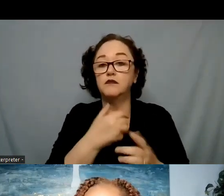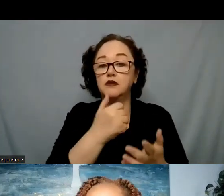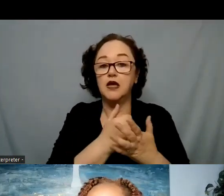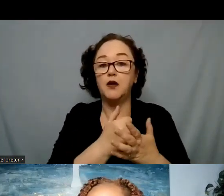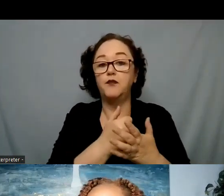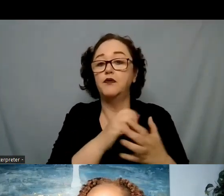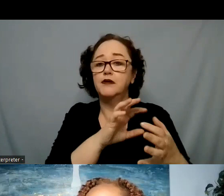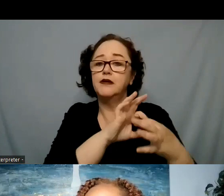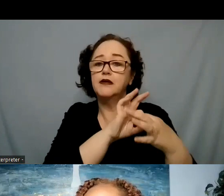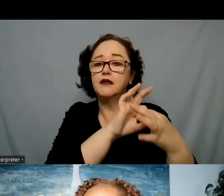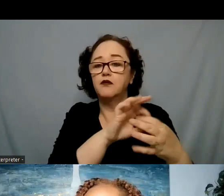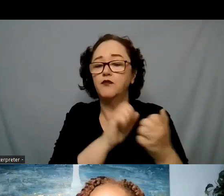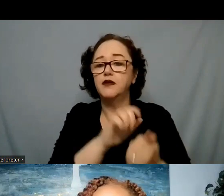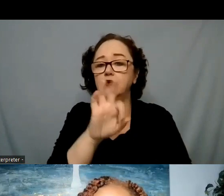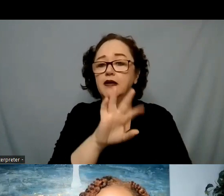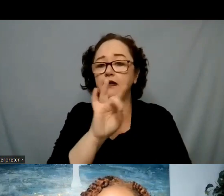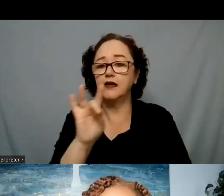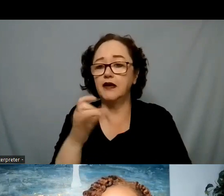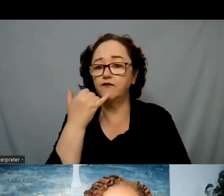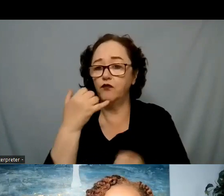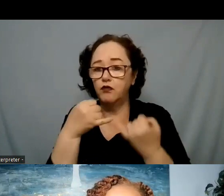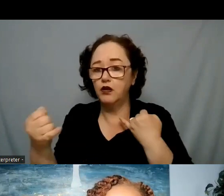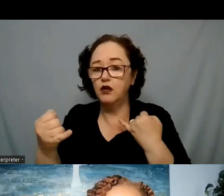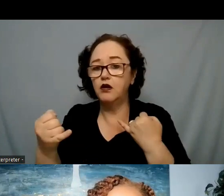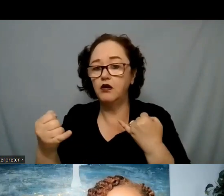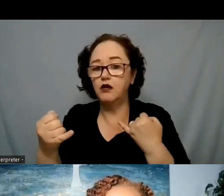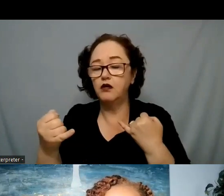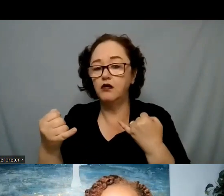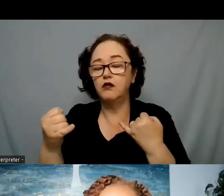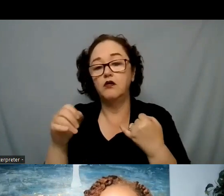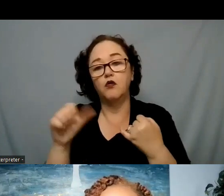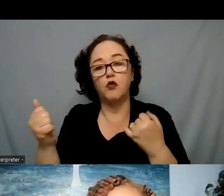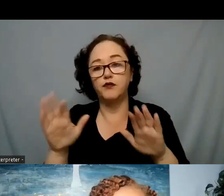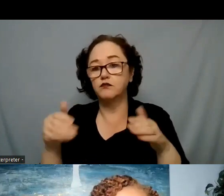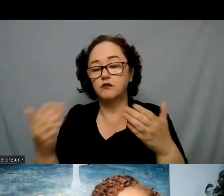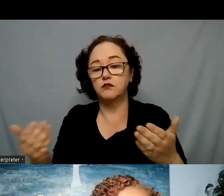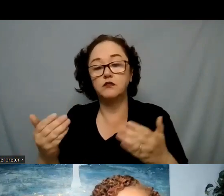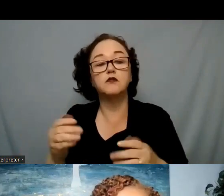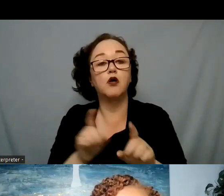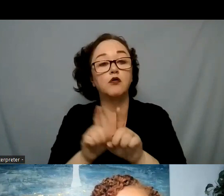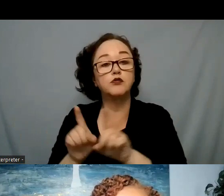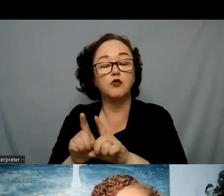lines or any of those other there's also a text hello to